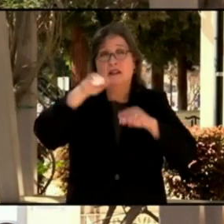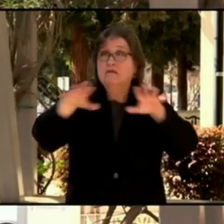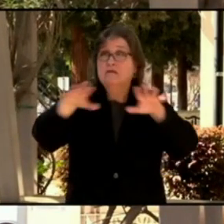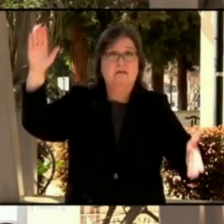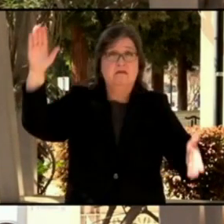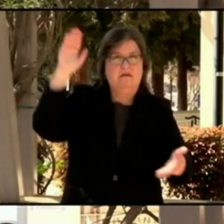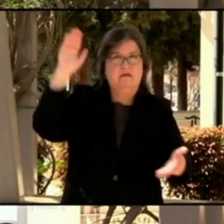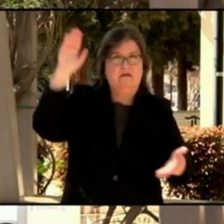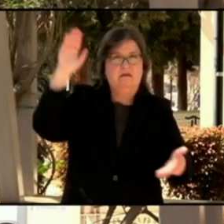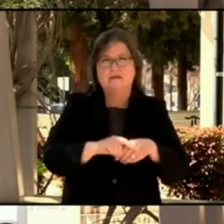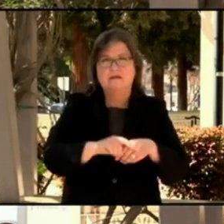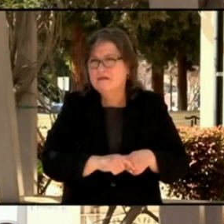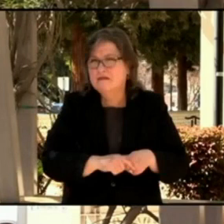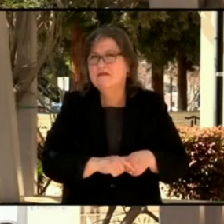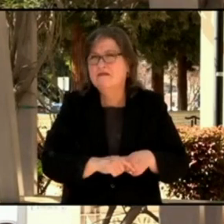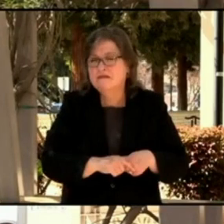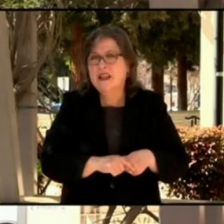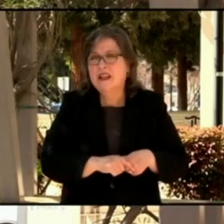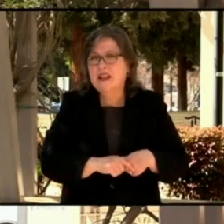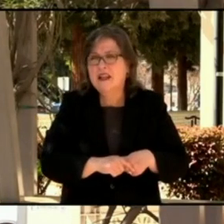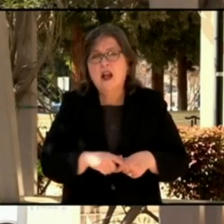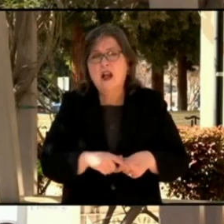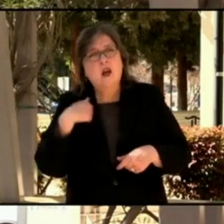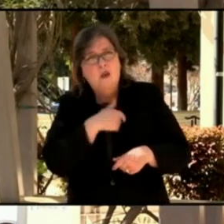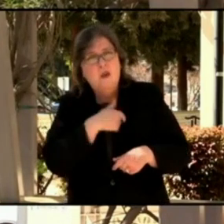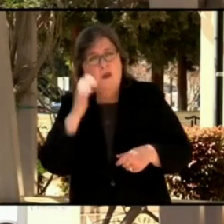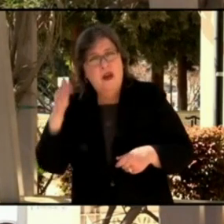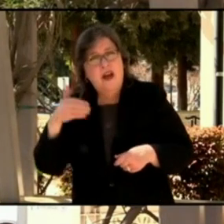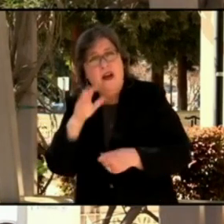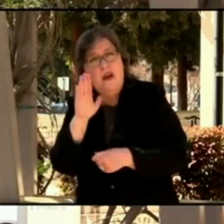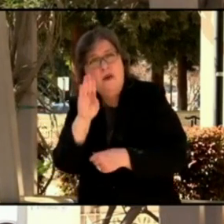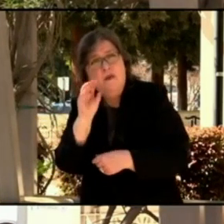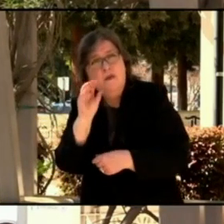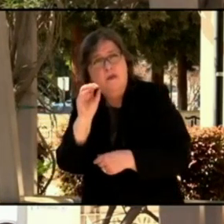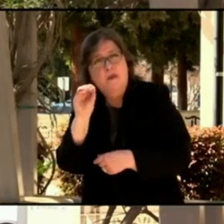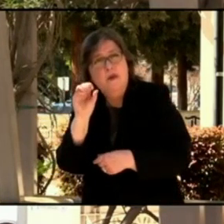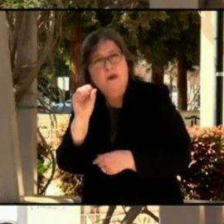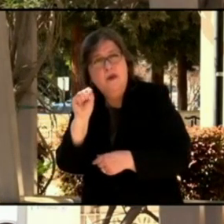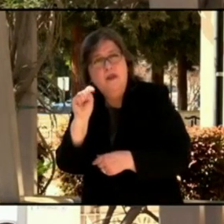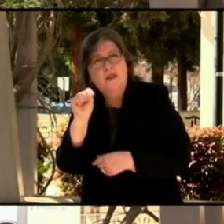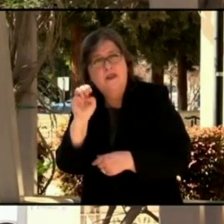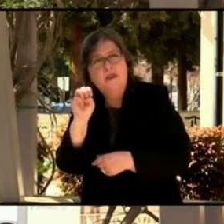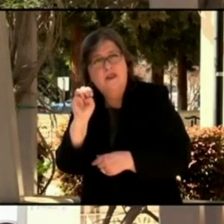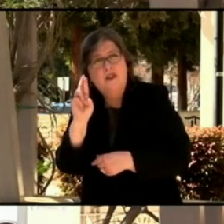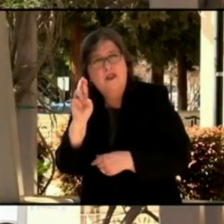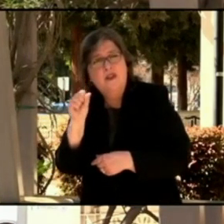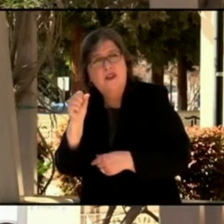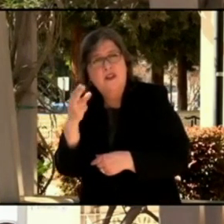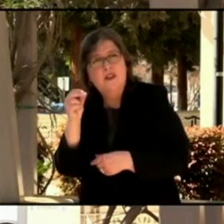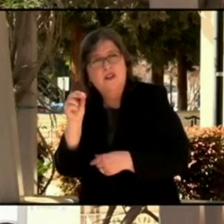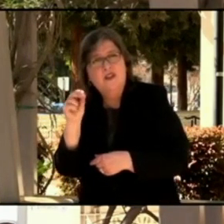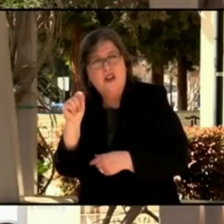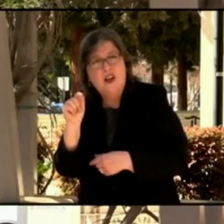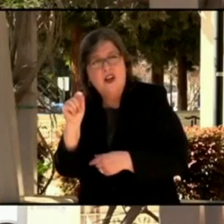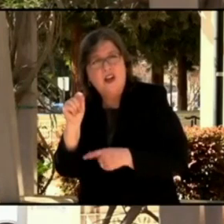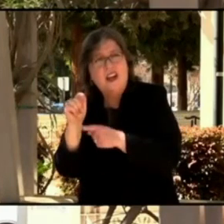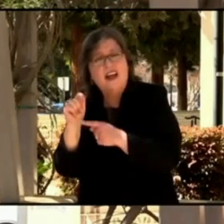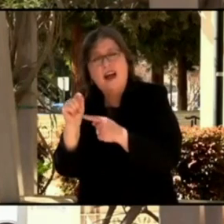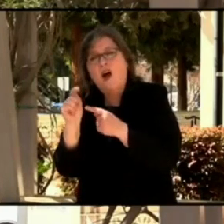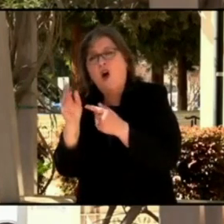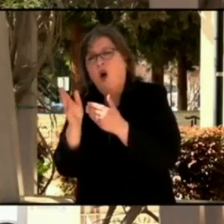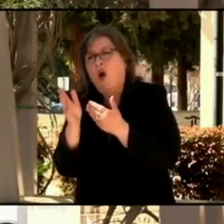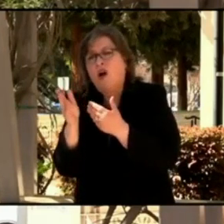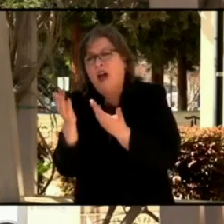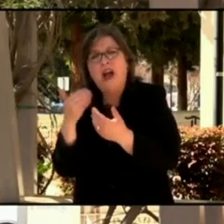require, you know, booster shots, something akin to getting your annual flu shot. We all may need to get our